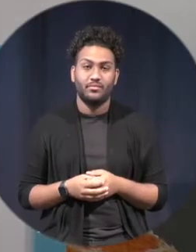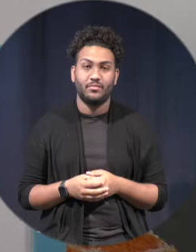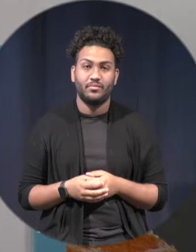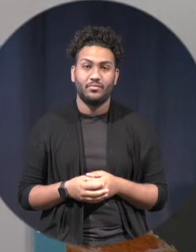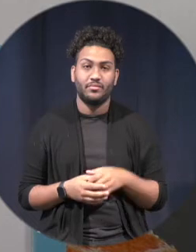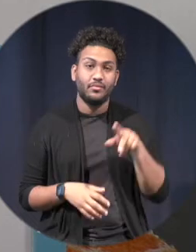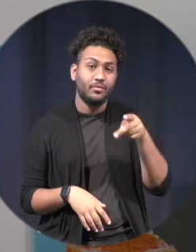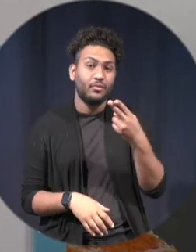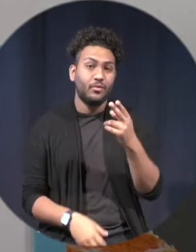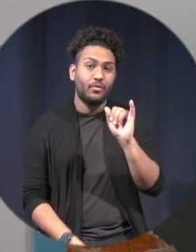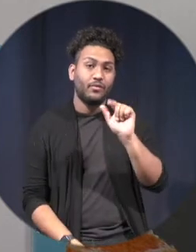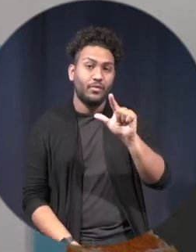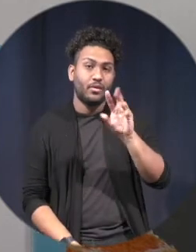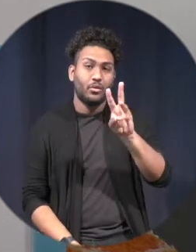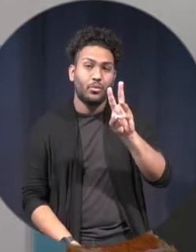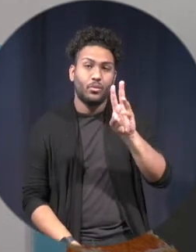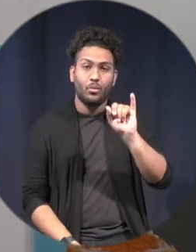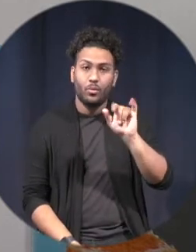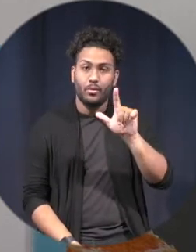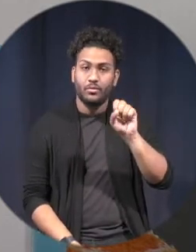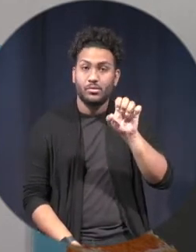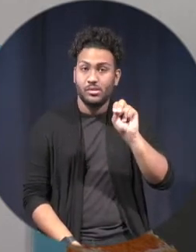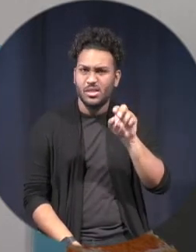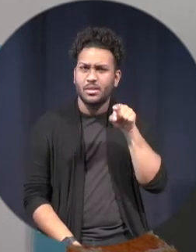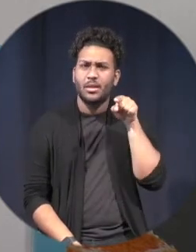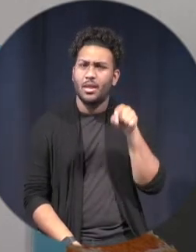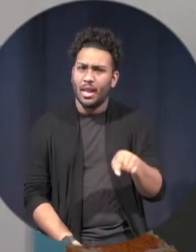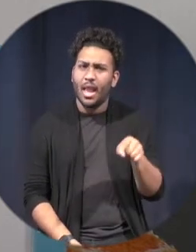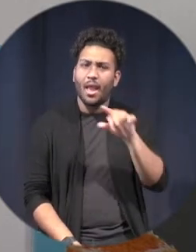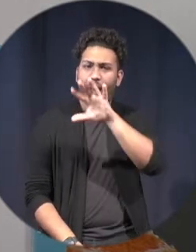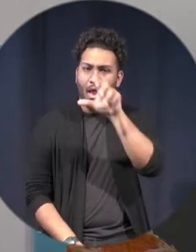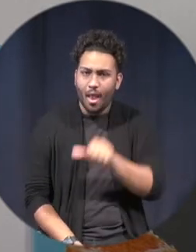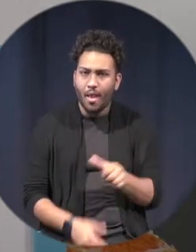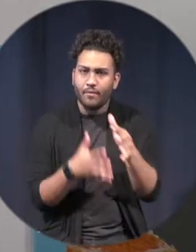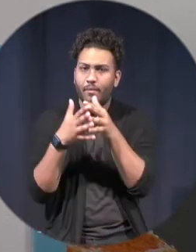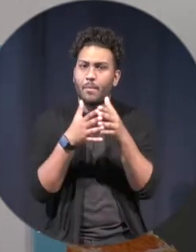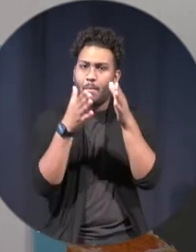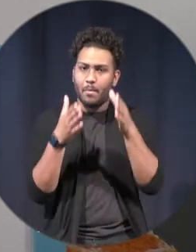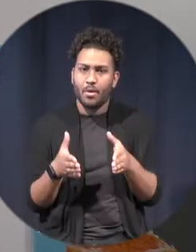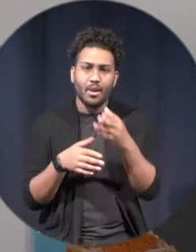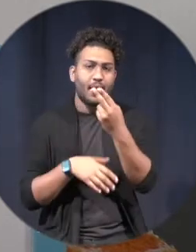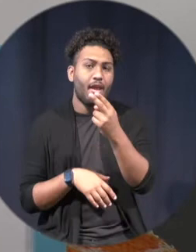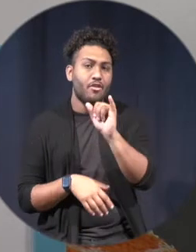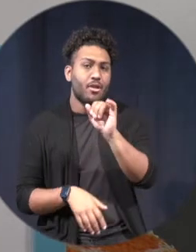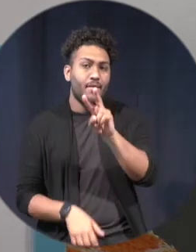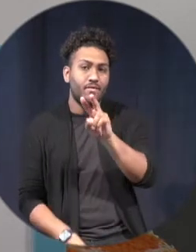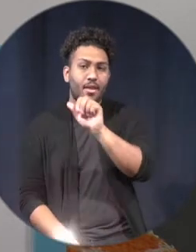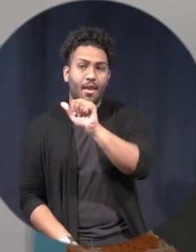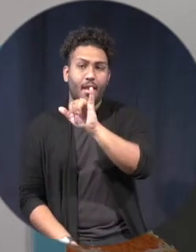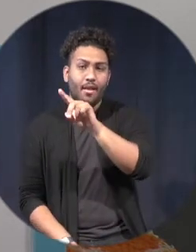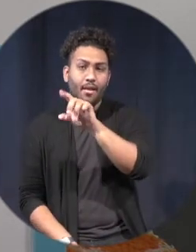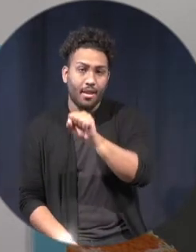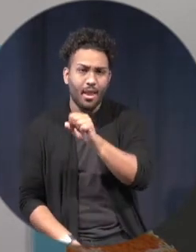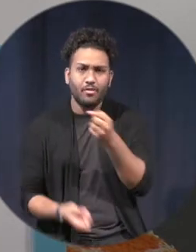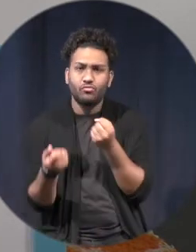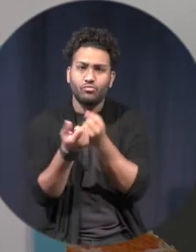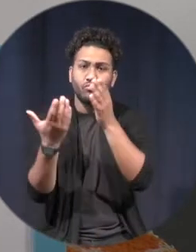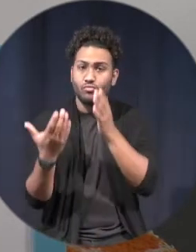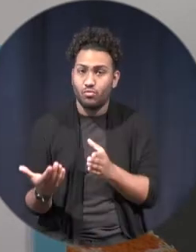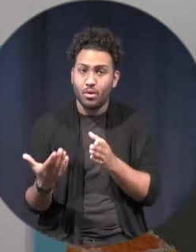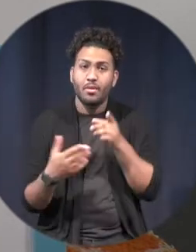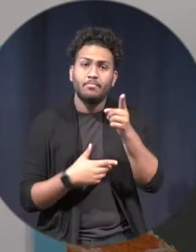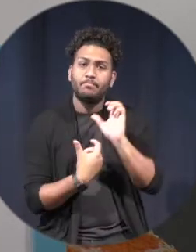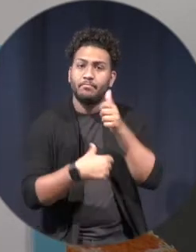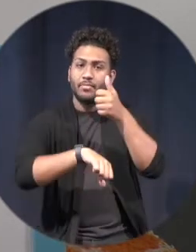Bill Wilson is a prominent African-American HIV-AIDS activist. Wilson founded the Black AIDS Institute in